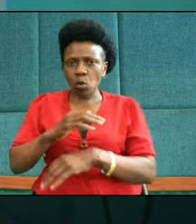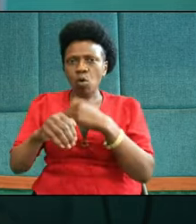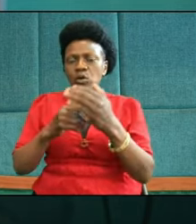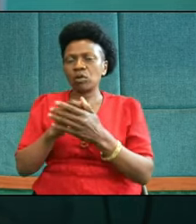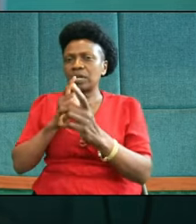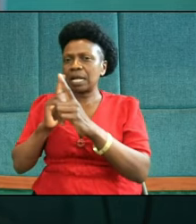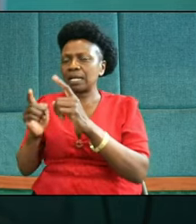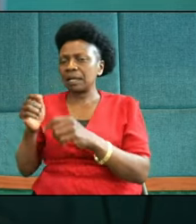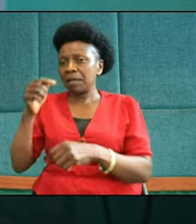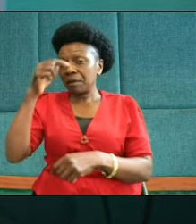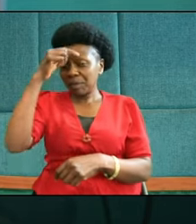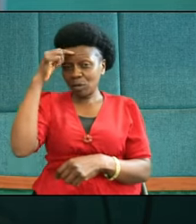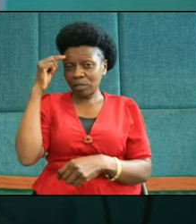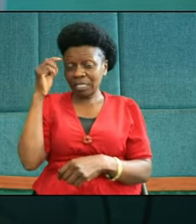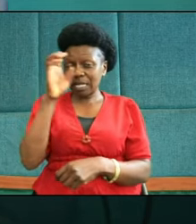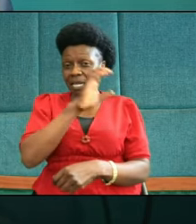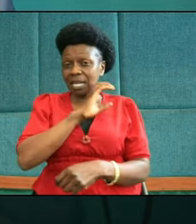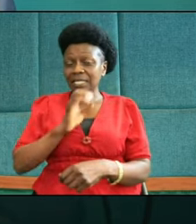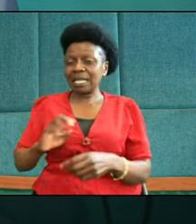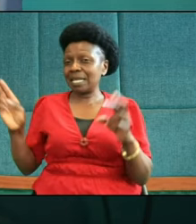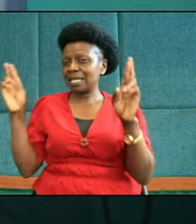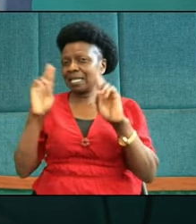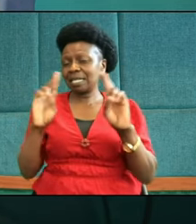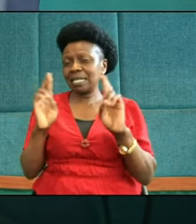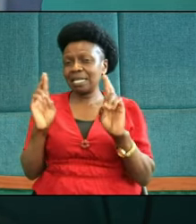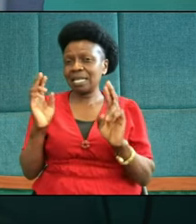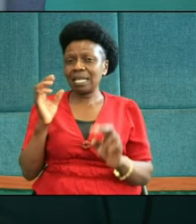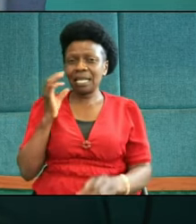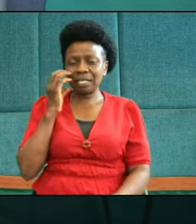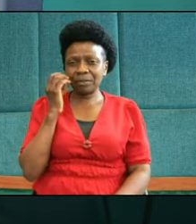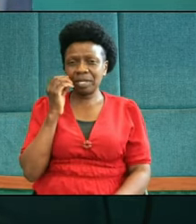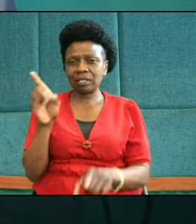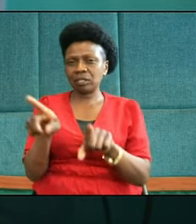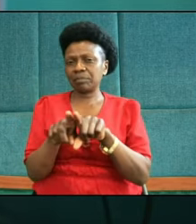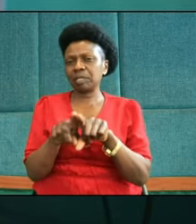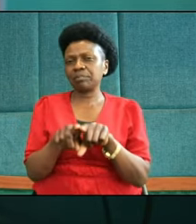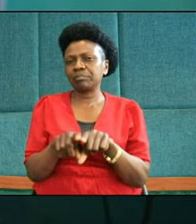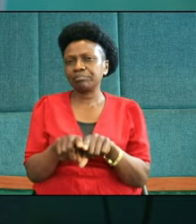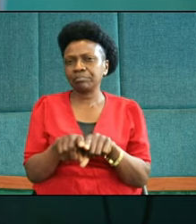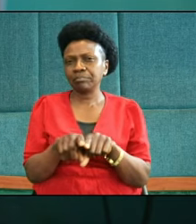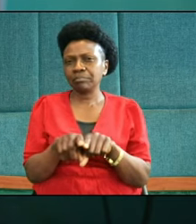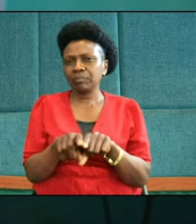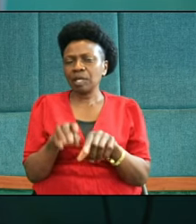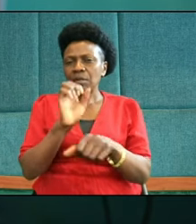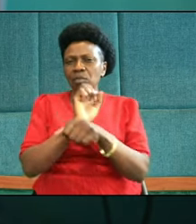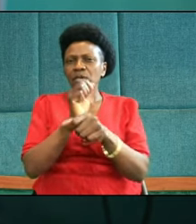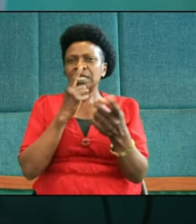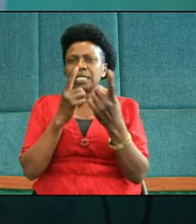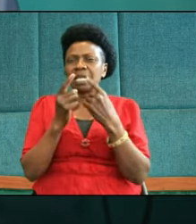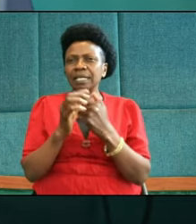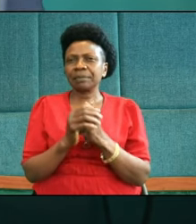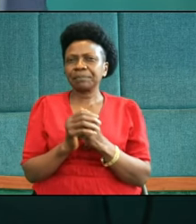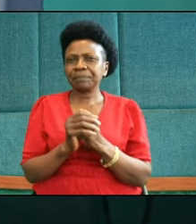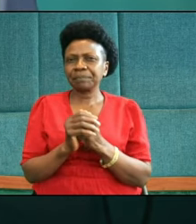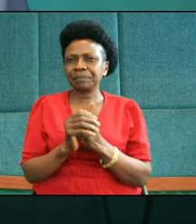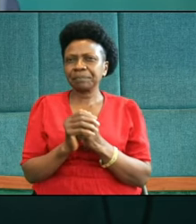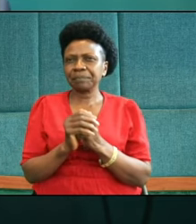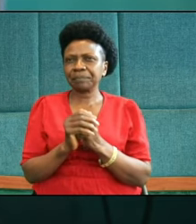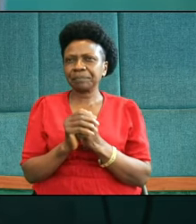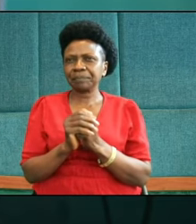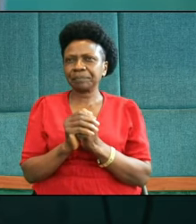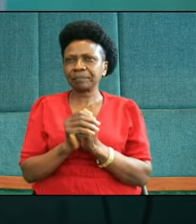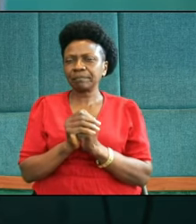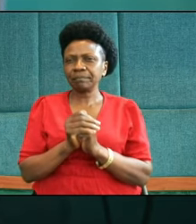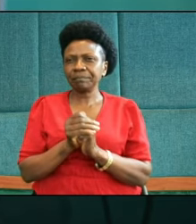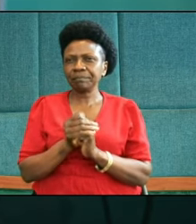because Christ has already experienced it. All he's saying to us as I conclude this morning,